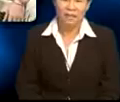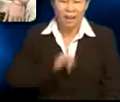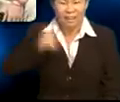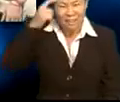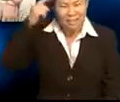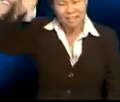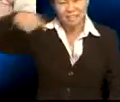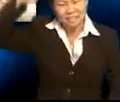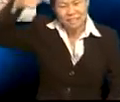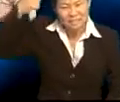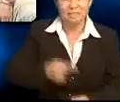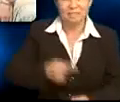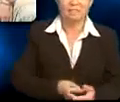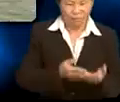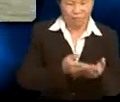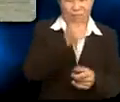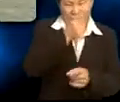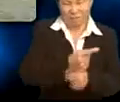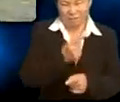I think he's crazy. Alright.